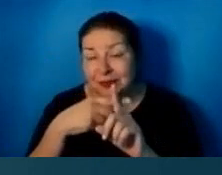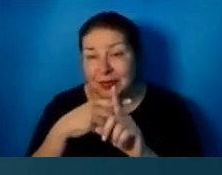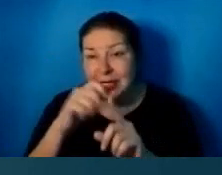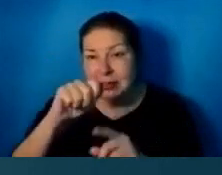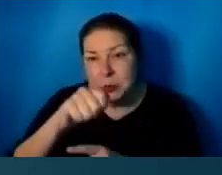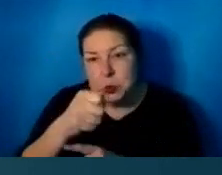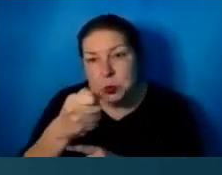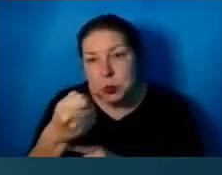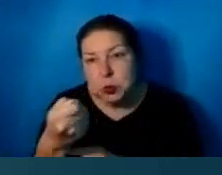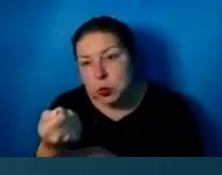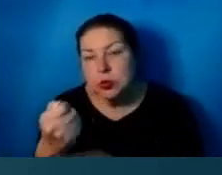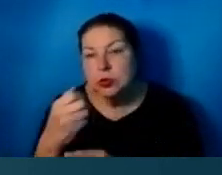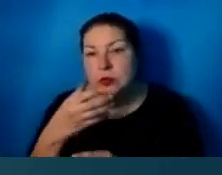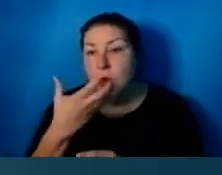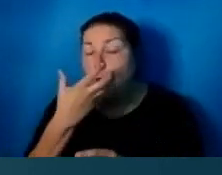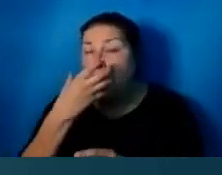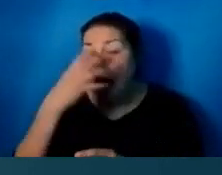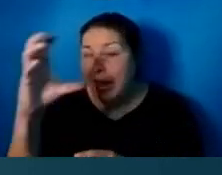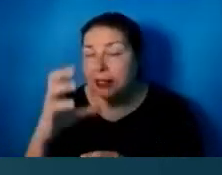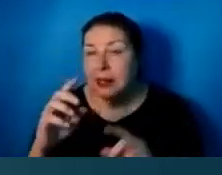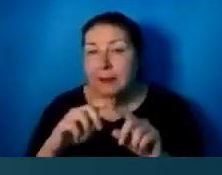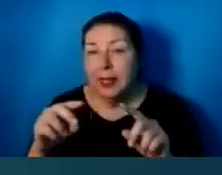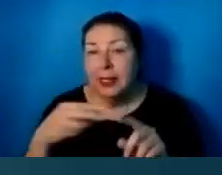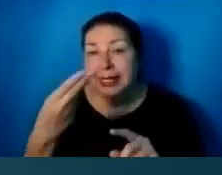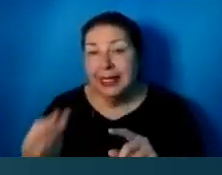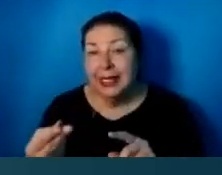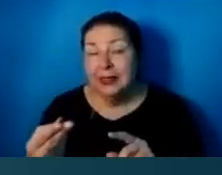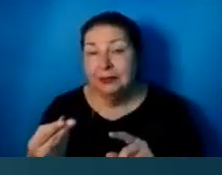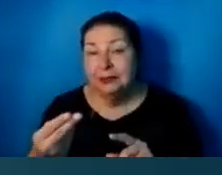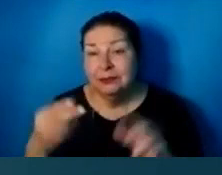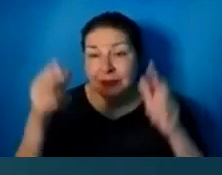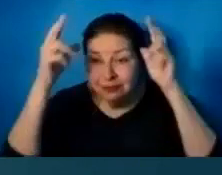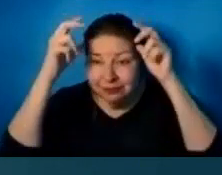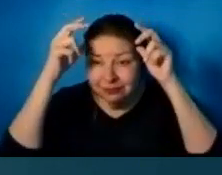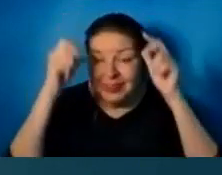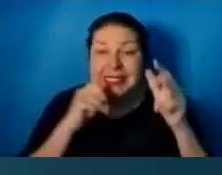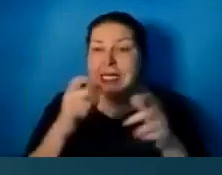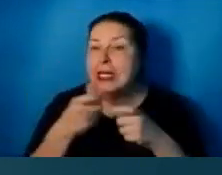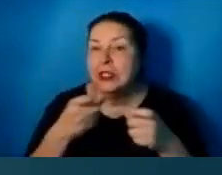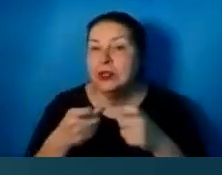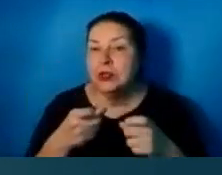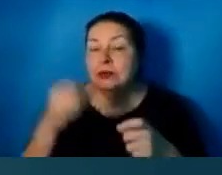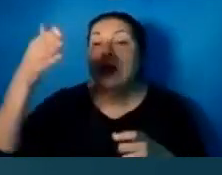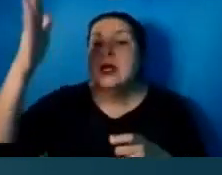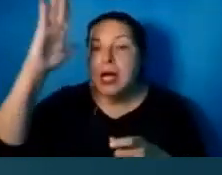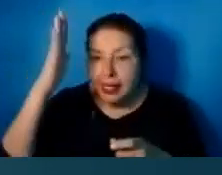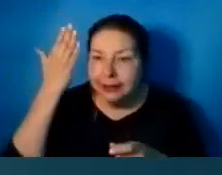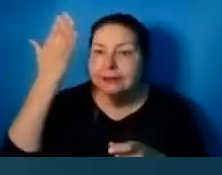in hell, Satan is not in charge. God is in charge.